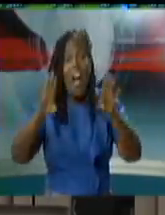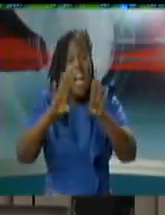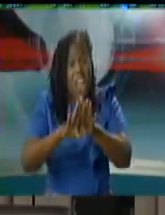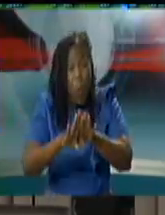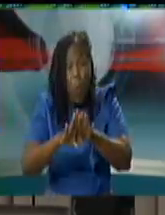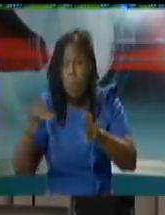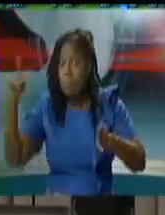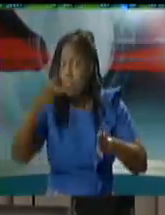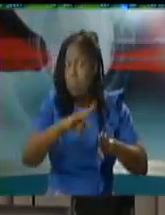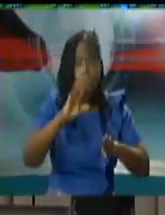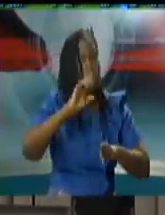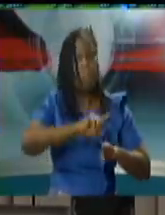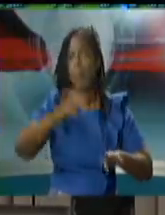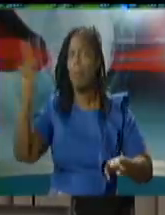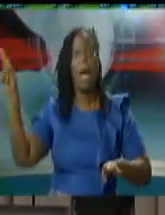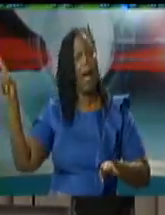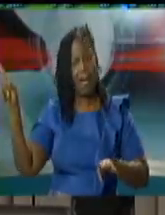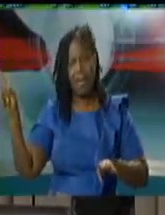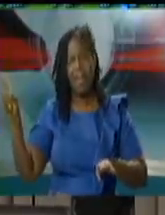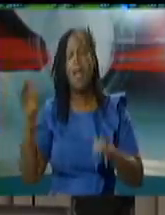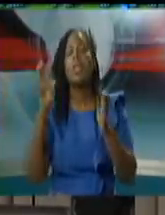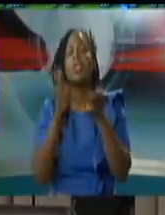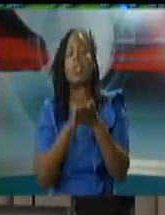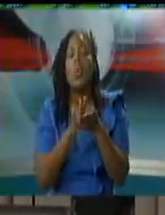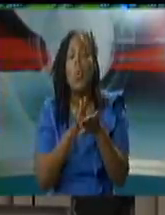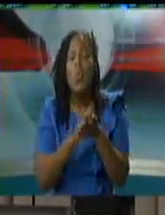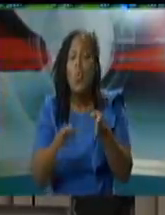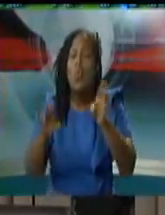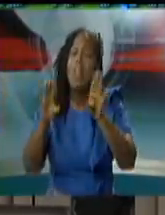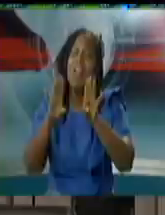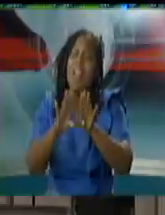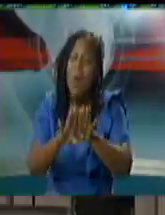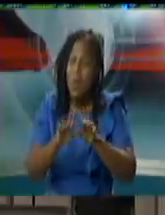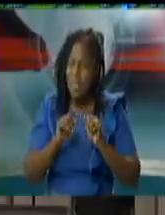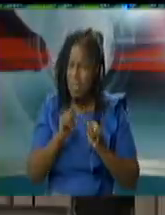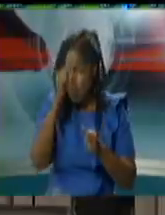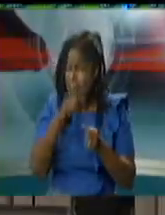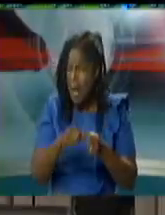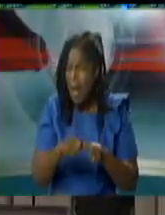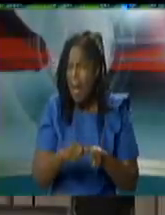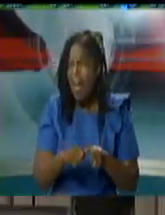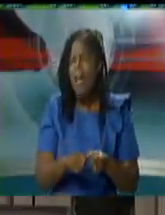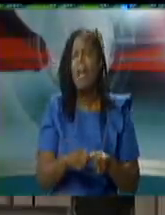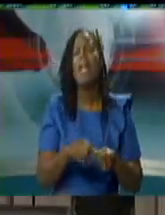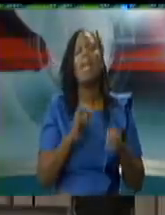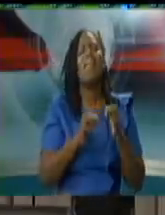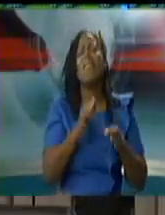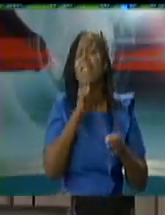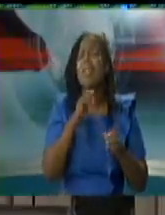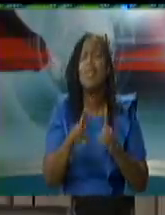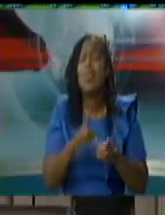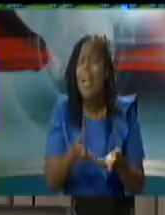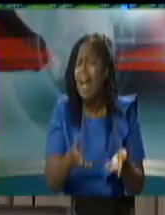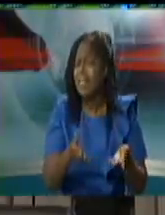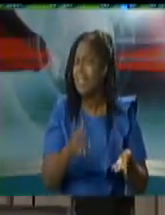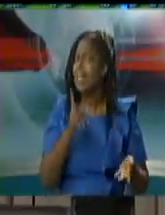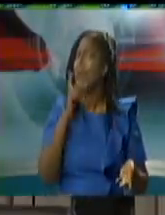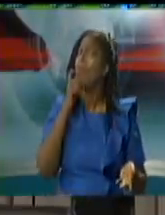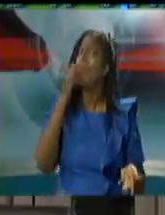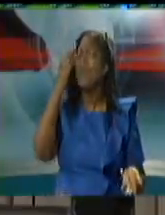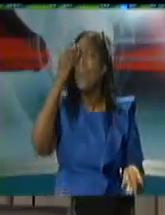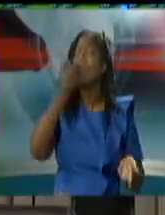knows who knows we would have been talking about cases in the thousands it is only because